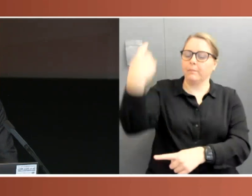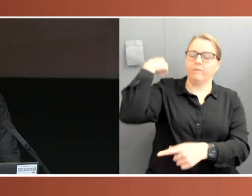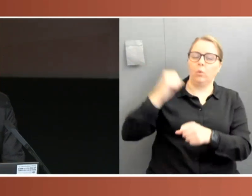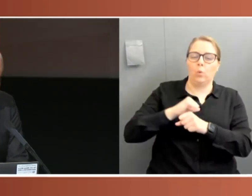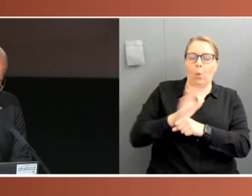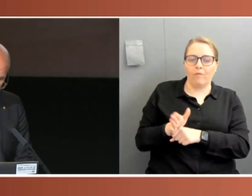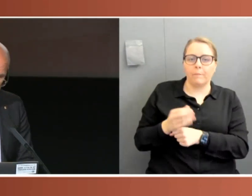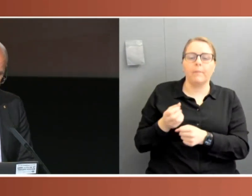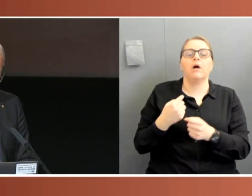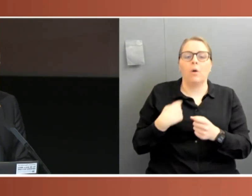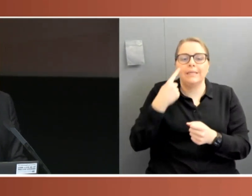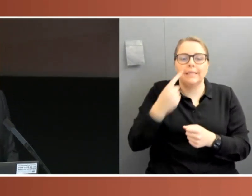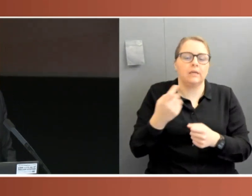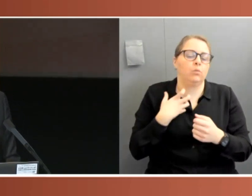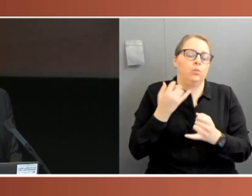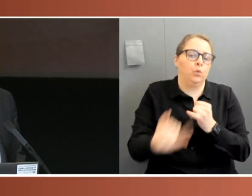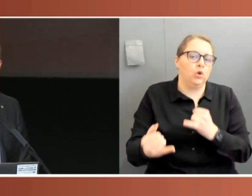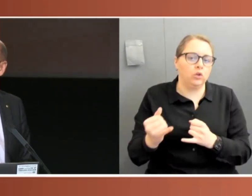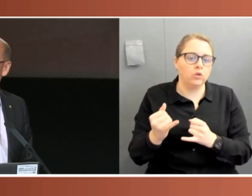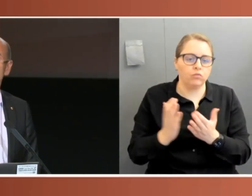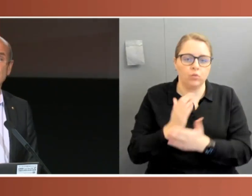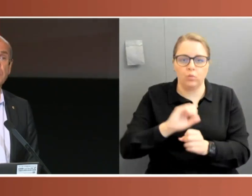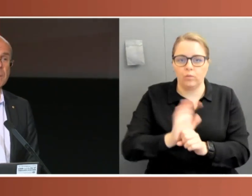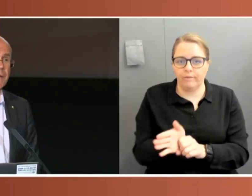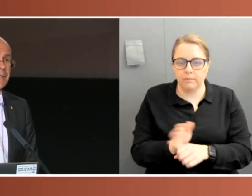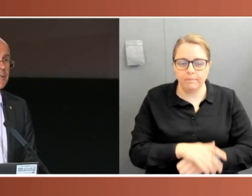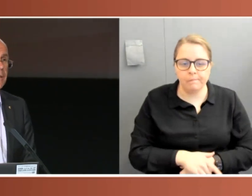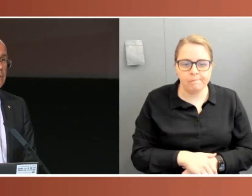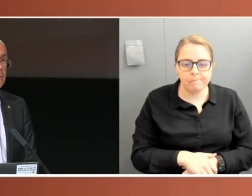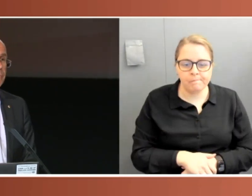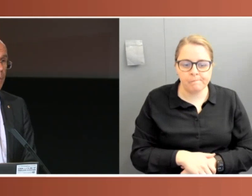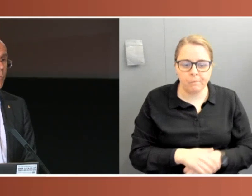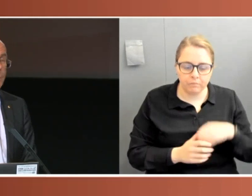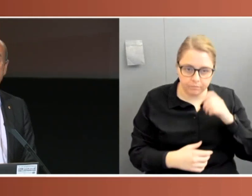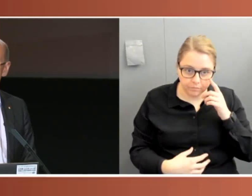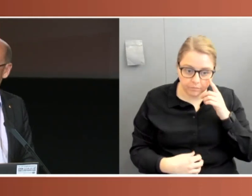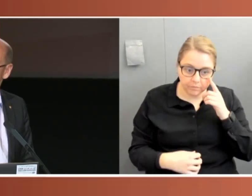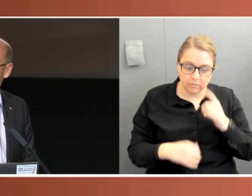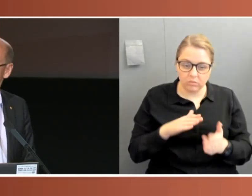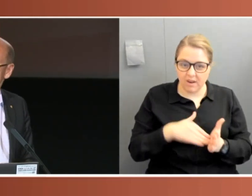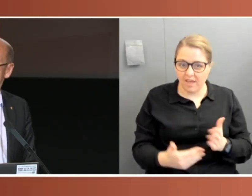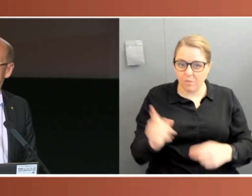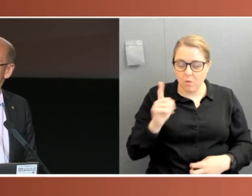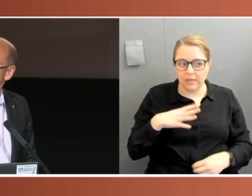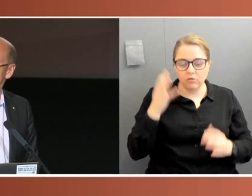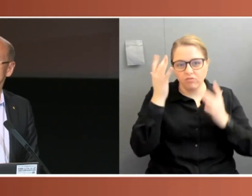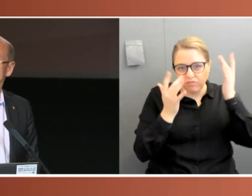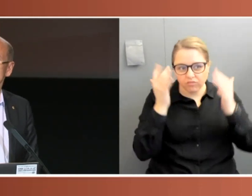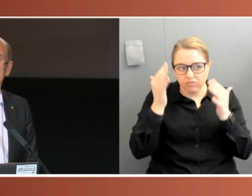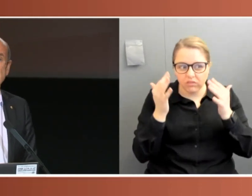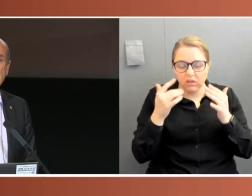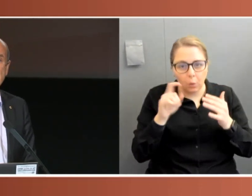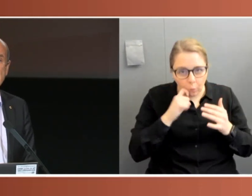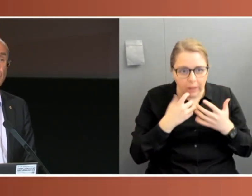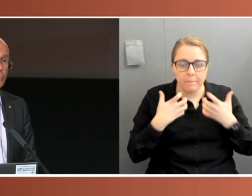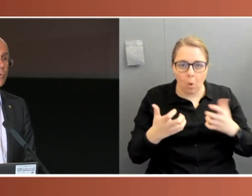What it does say though, is that now is the time to think more deeply about these things. There will be another pandemic. There will be future